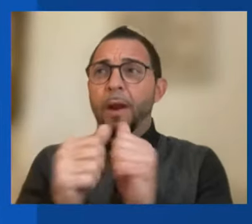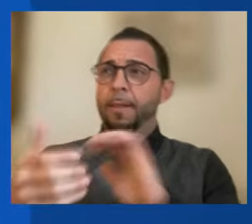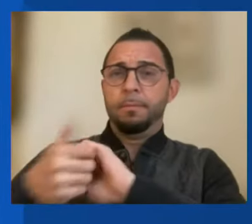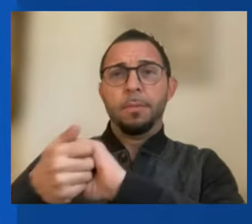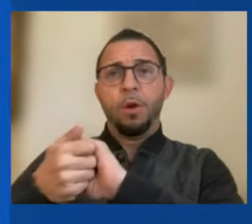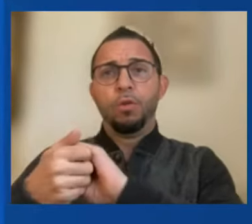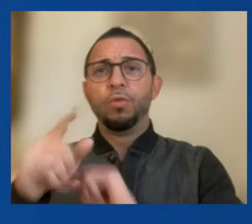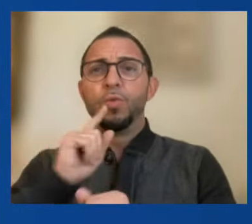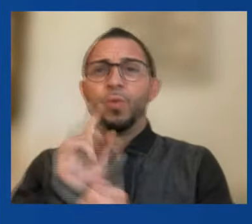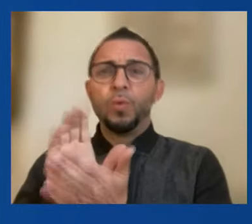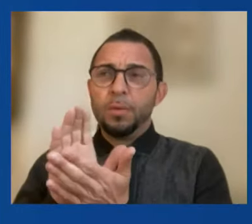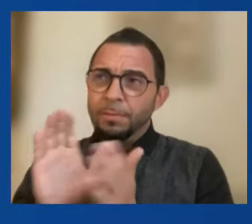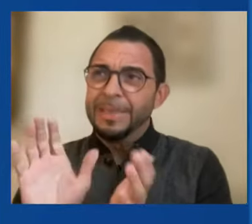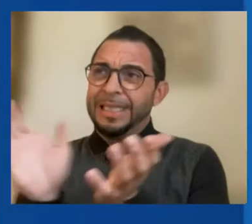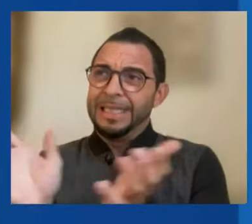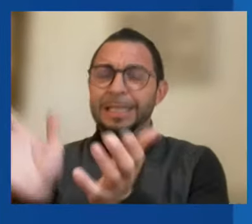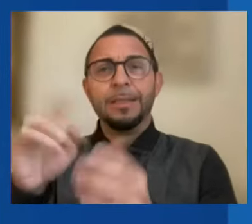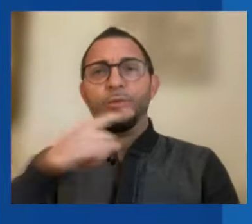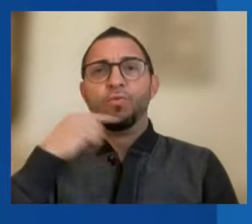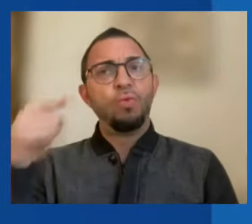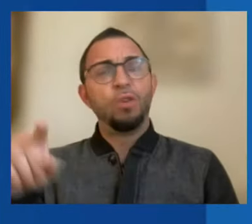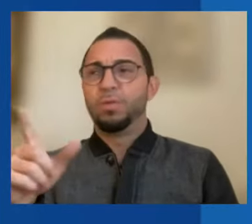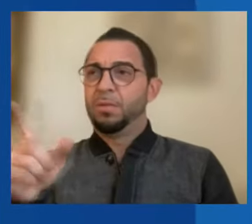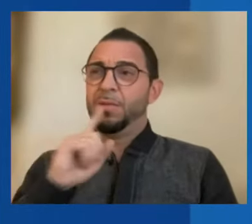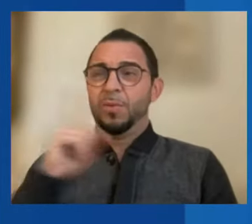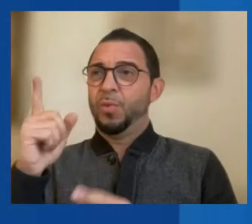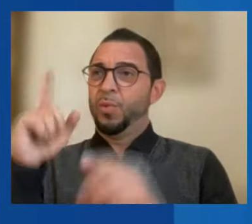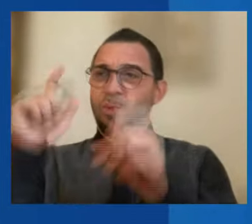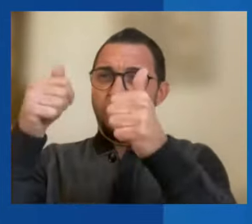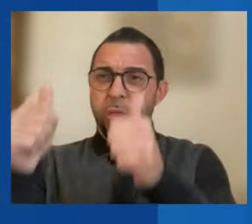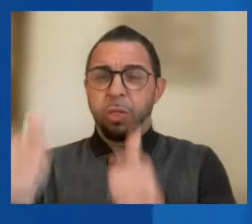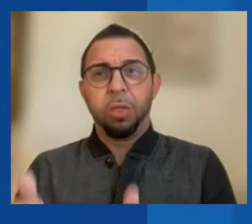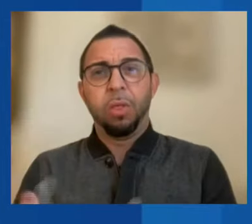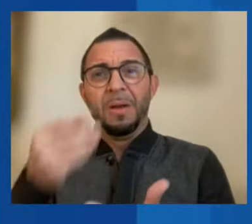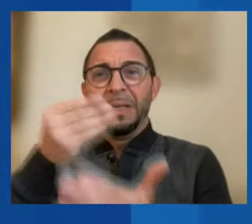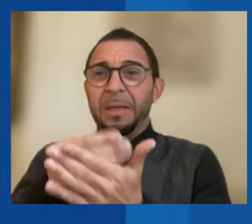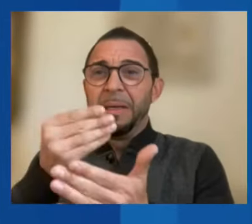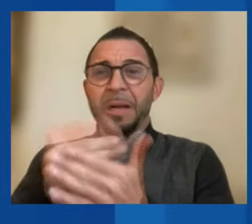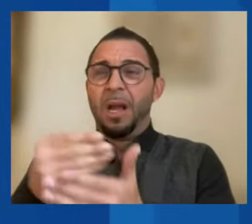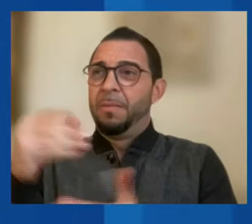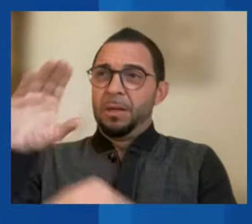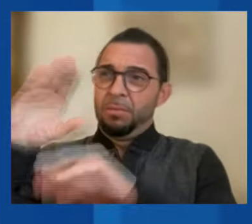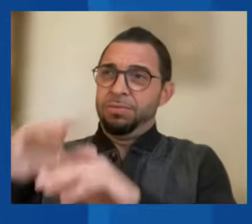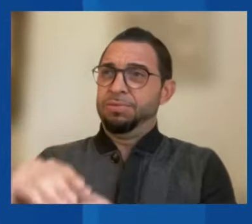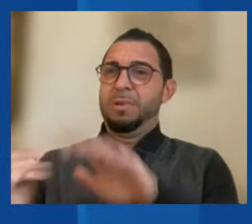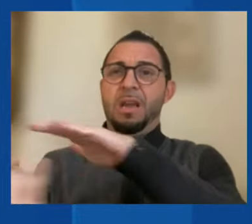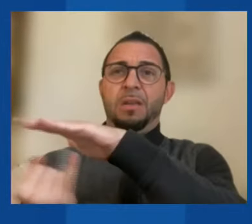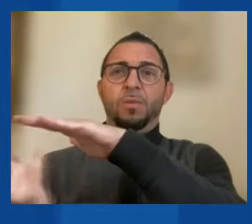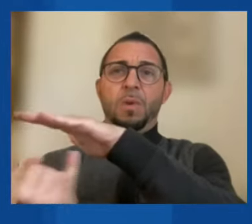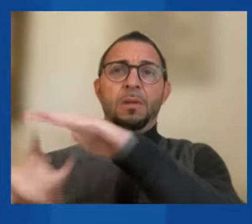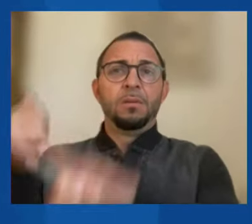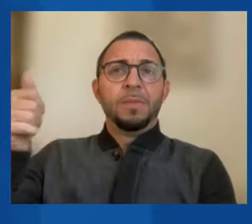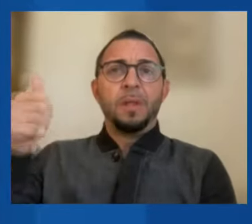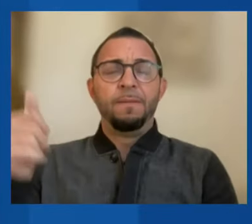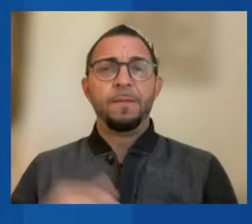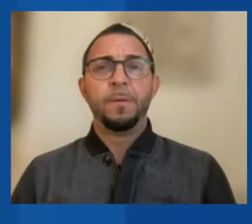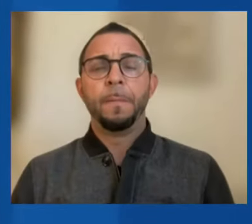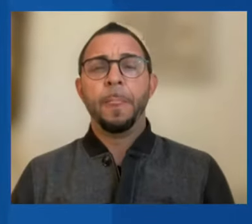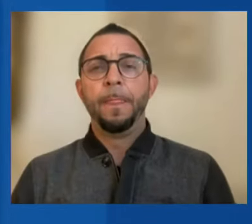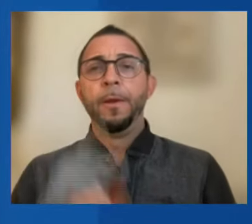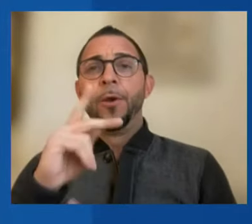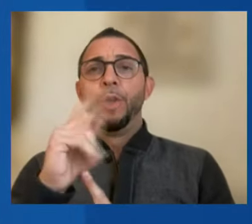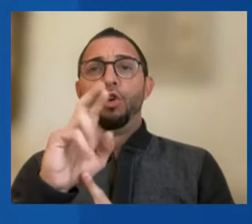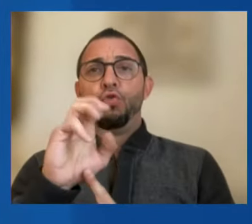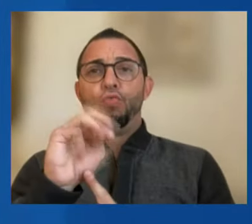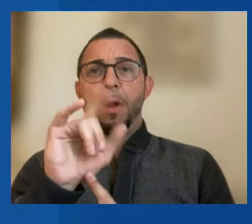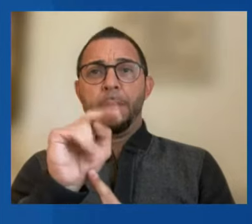towards economic, financial, and strategic isolation. The Kremlin will be forced to